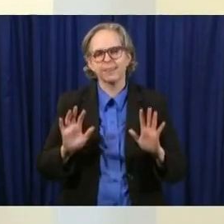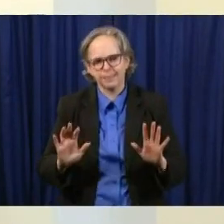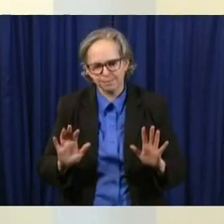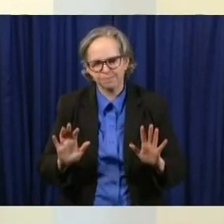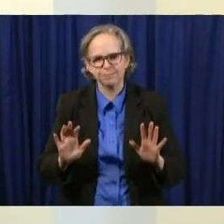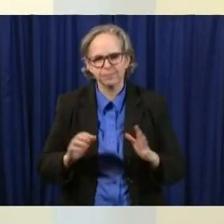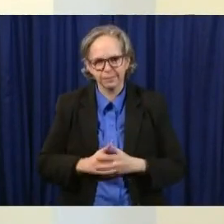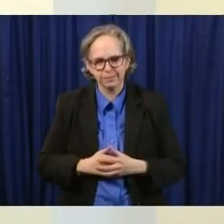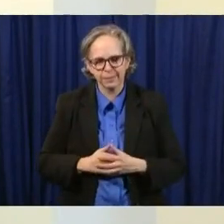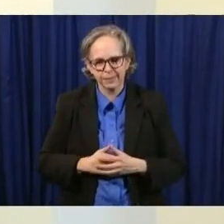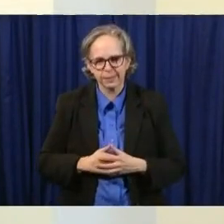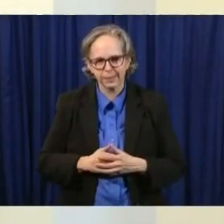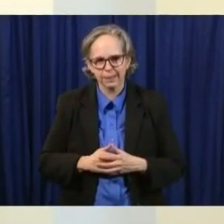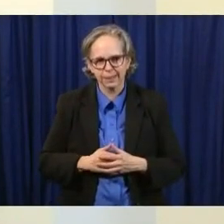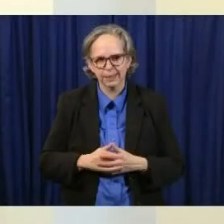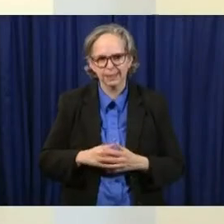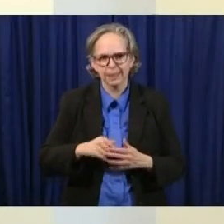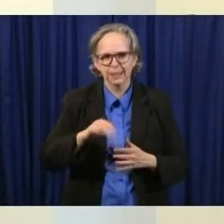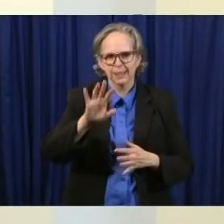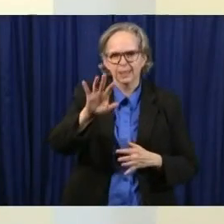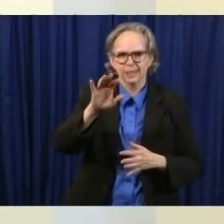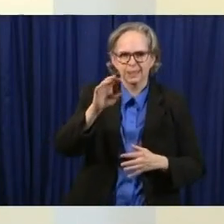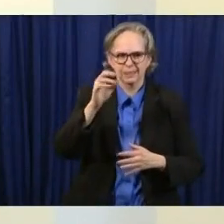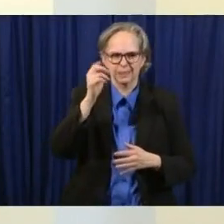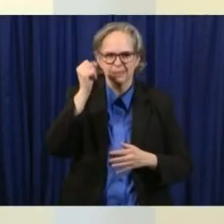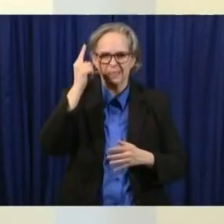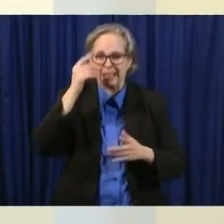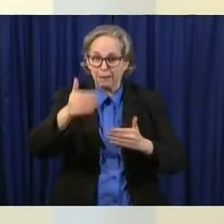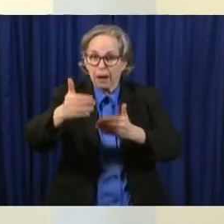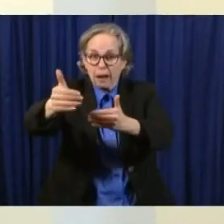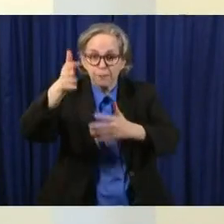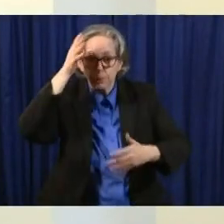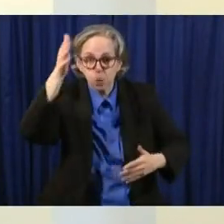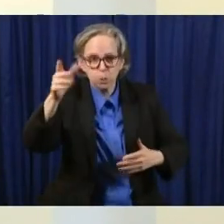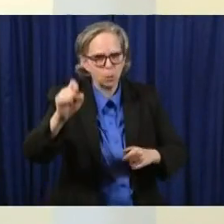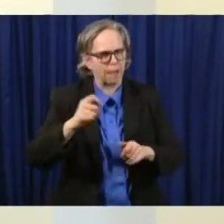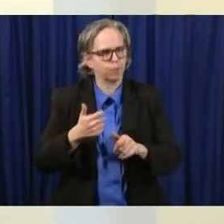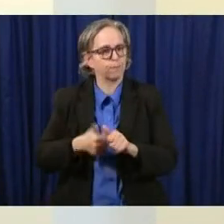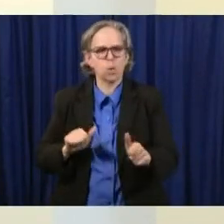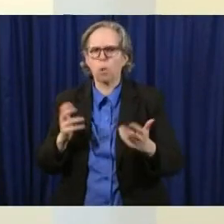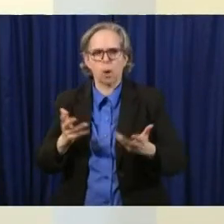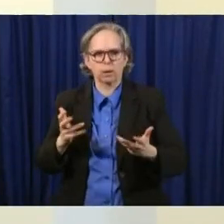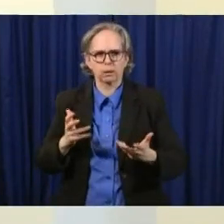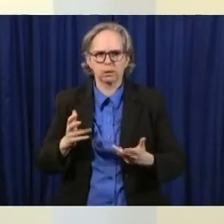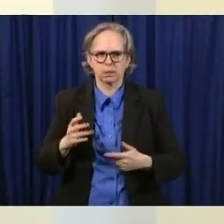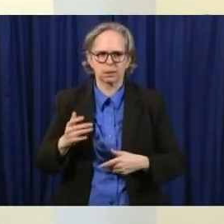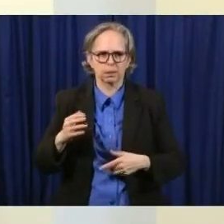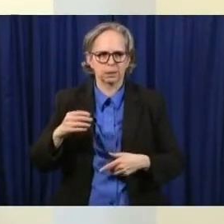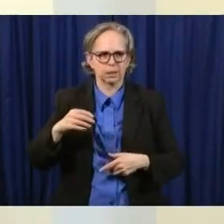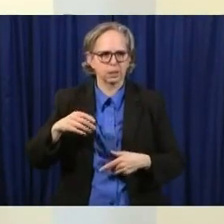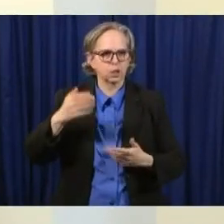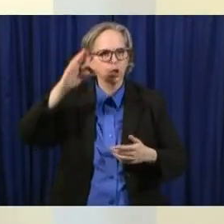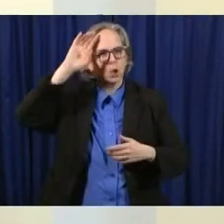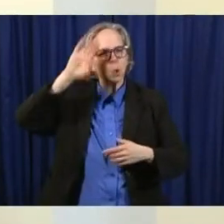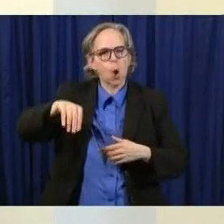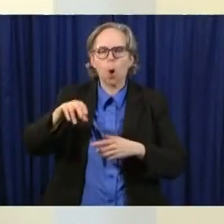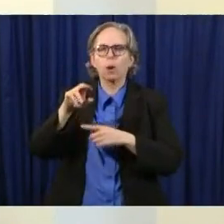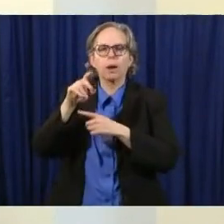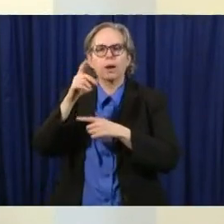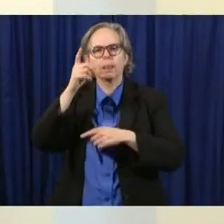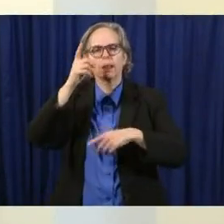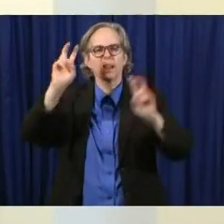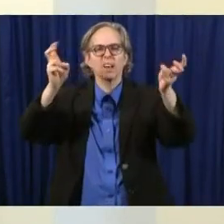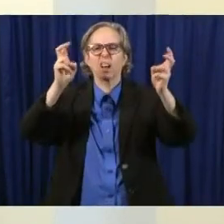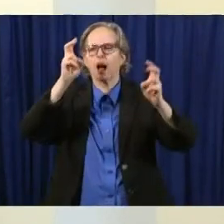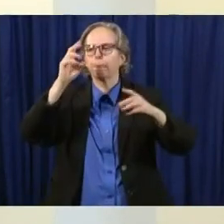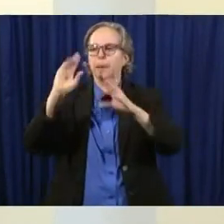avoid this going forward that there are these sort of false narratives out there that pit things like business is doing well in the economy versus health